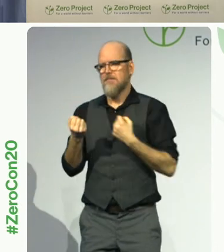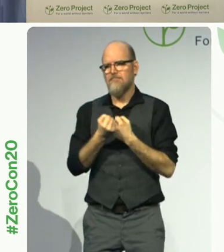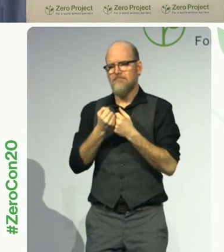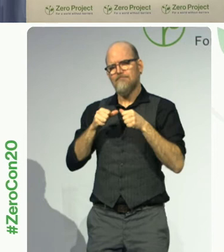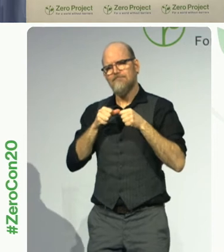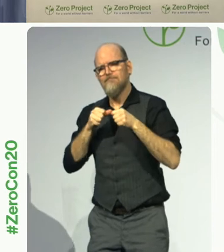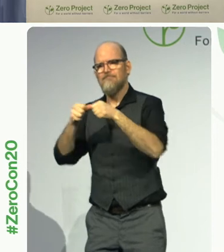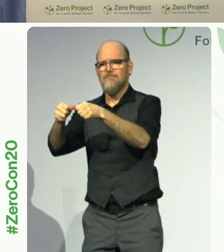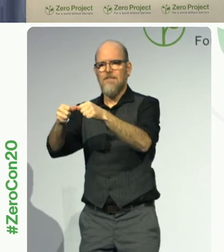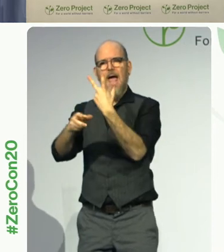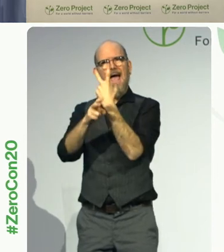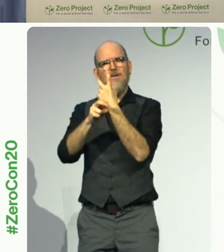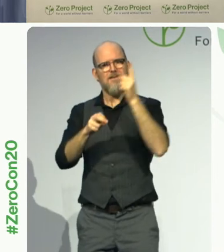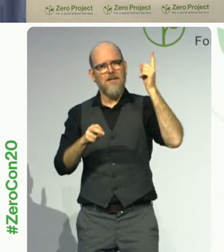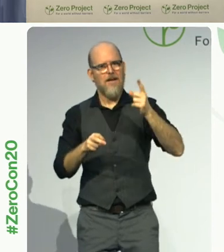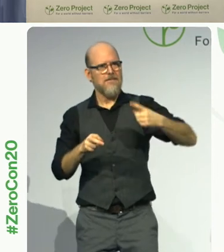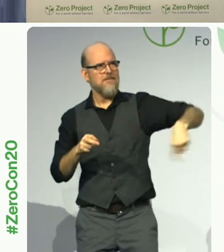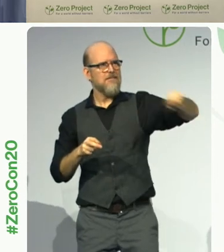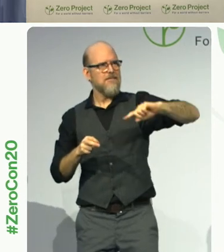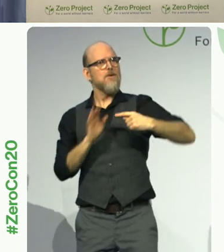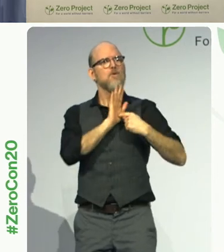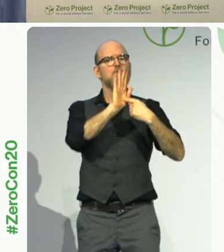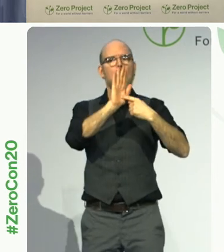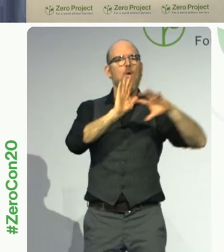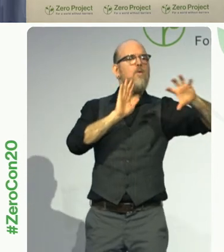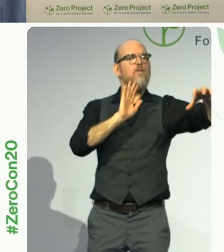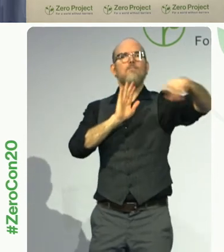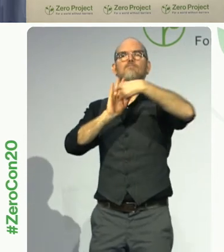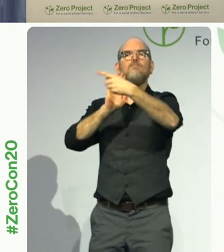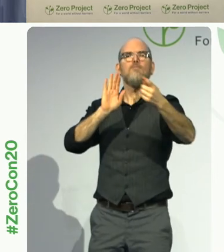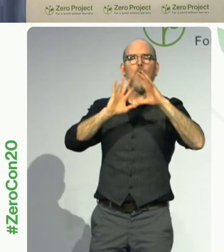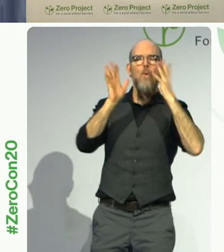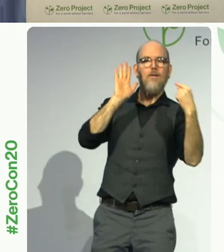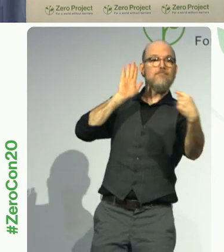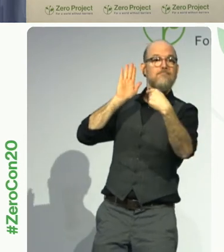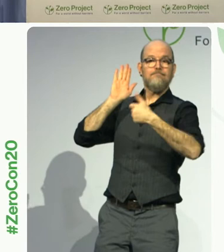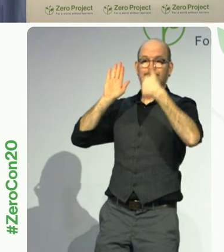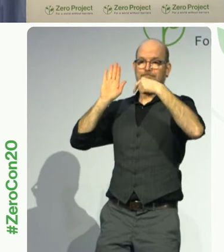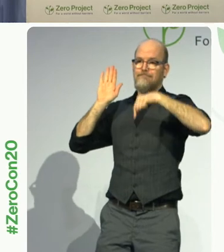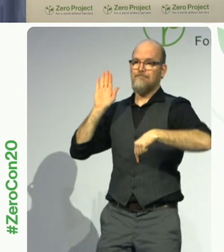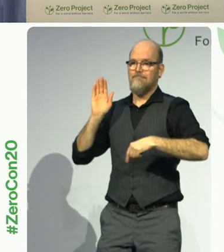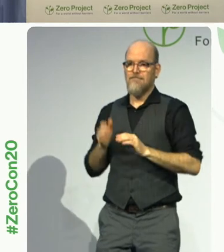country in the future in this circumstance. Thank you so much for that.